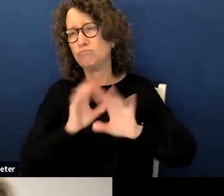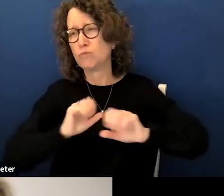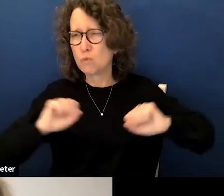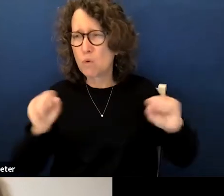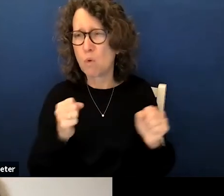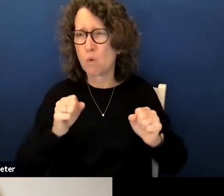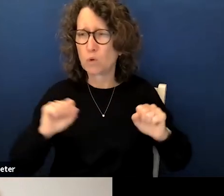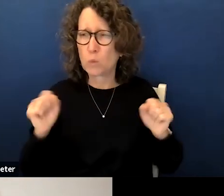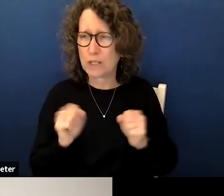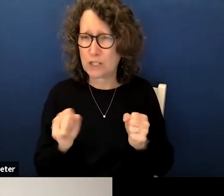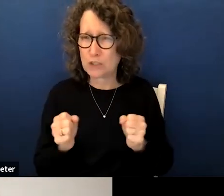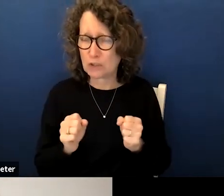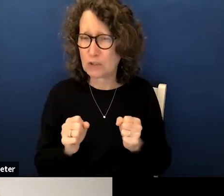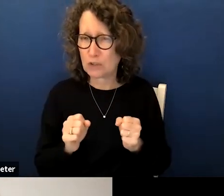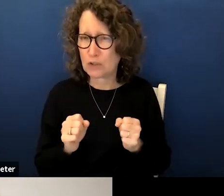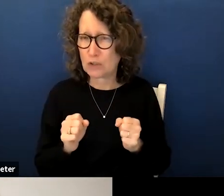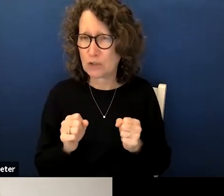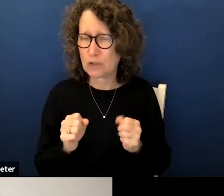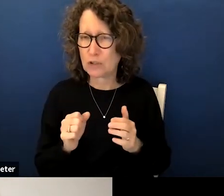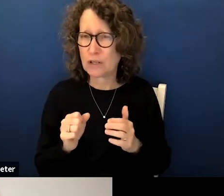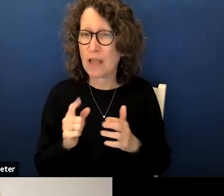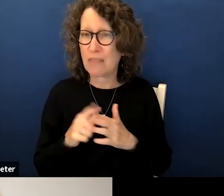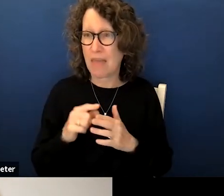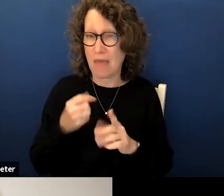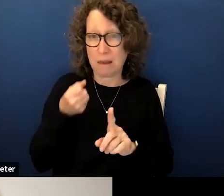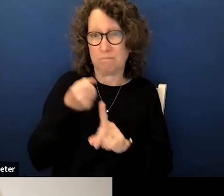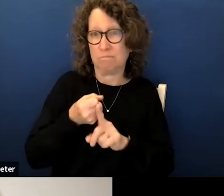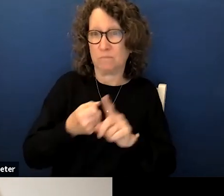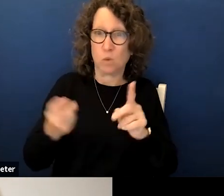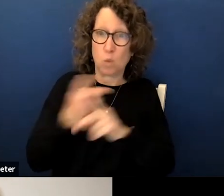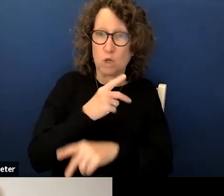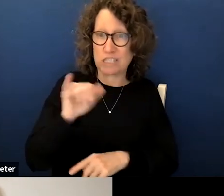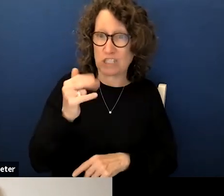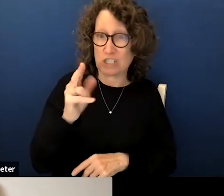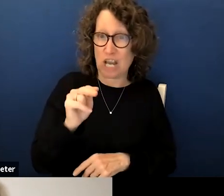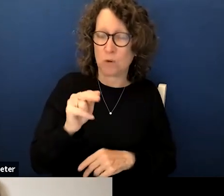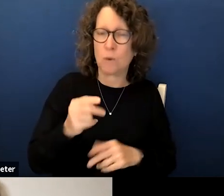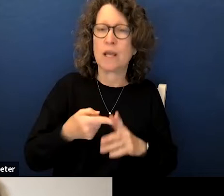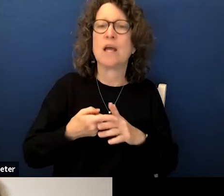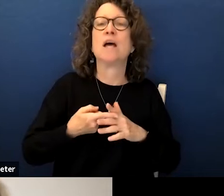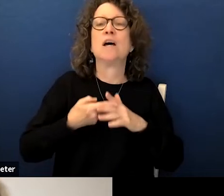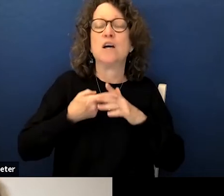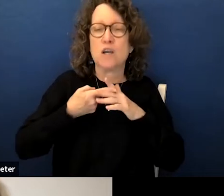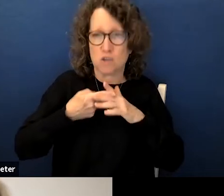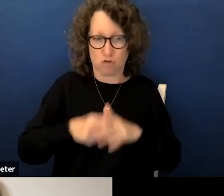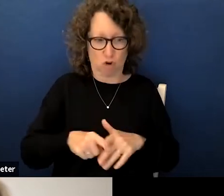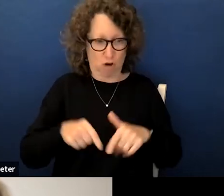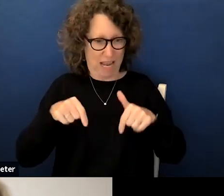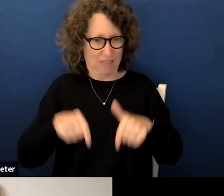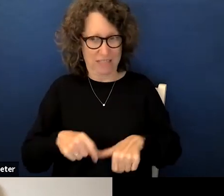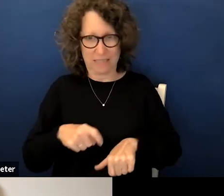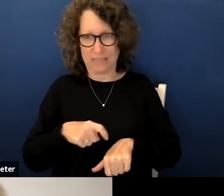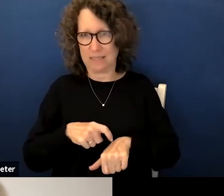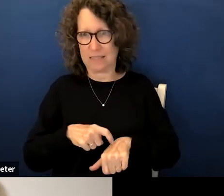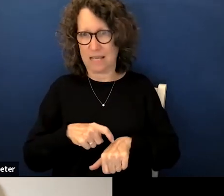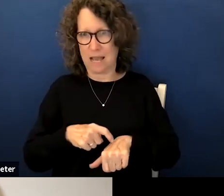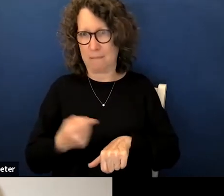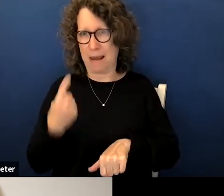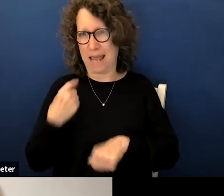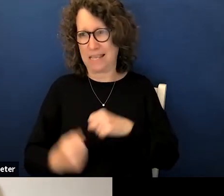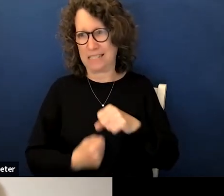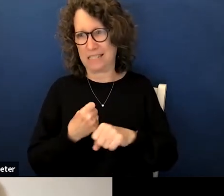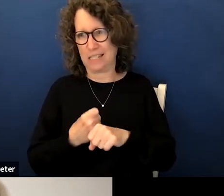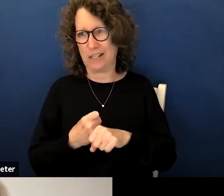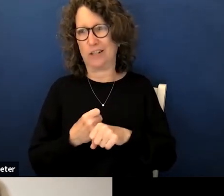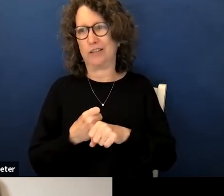which peaked in January was just getting started at this point last year